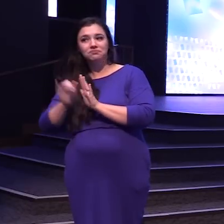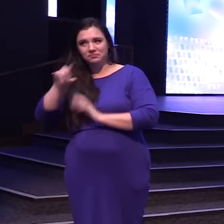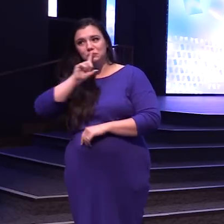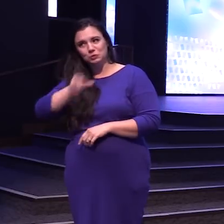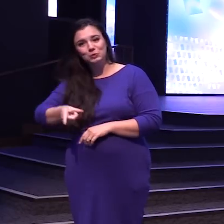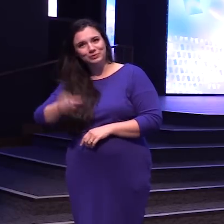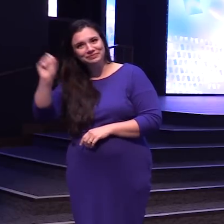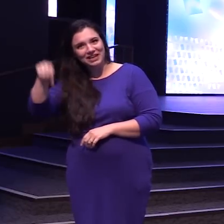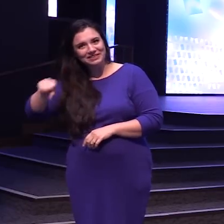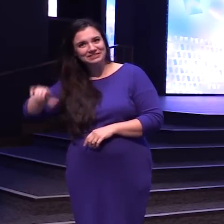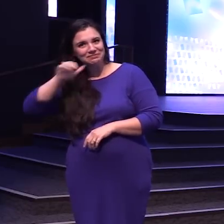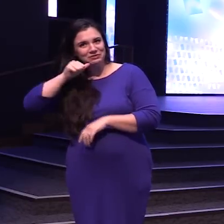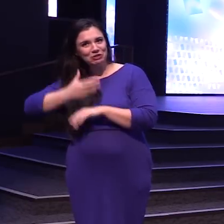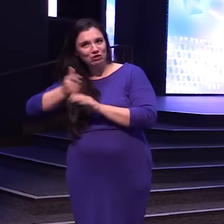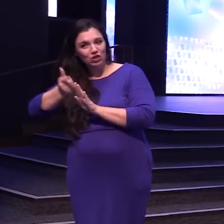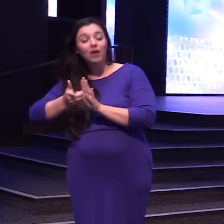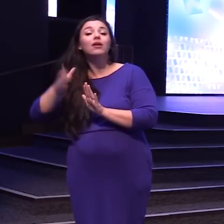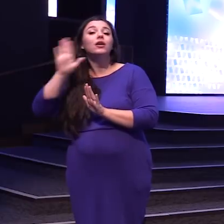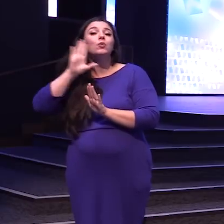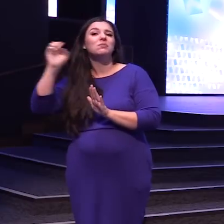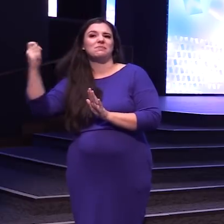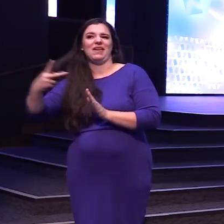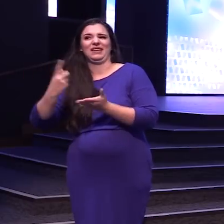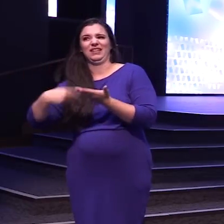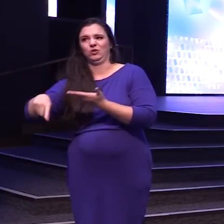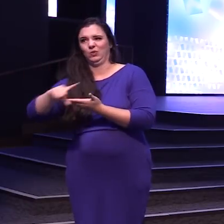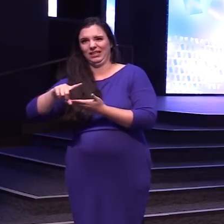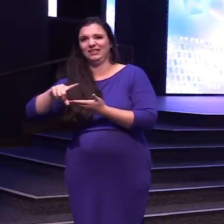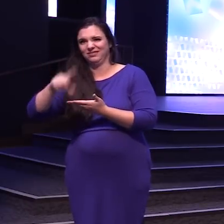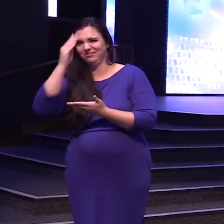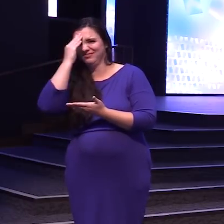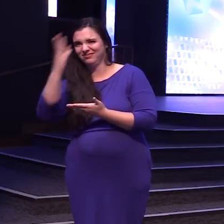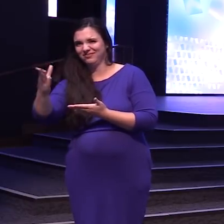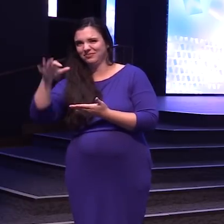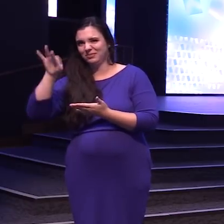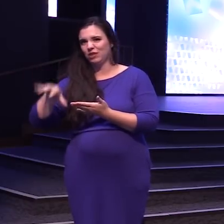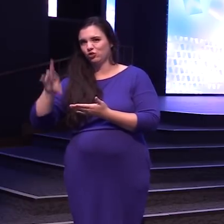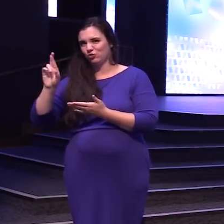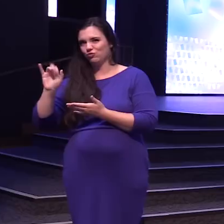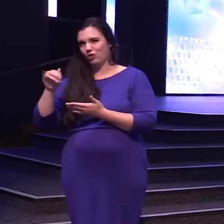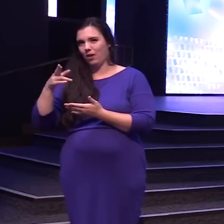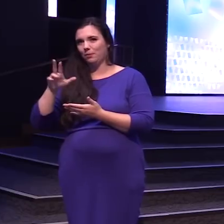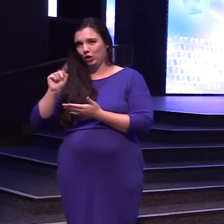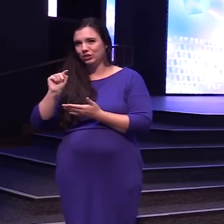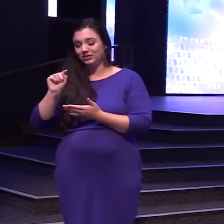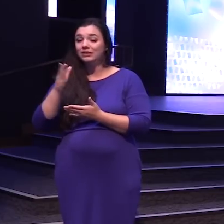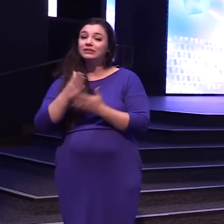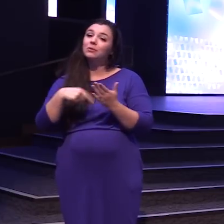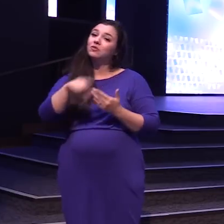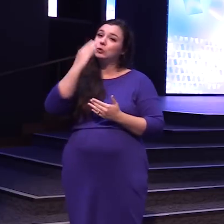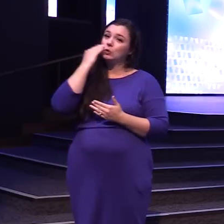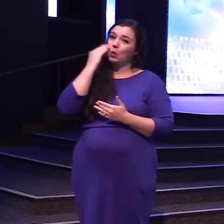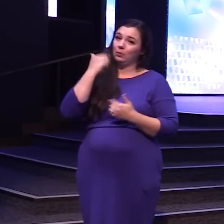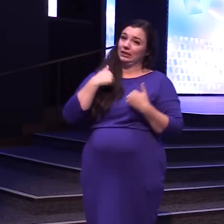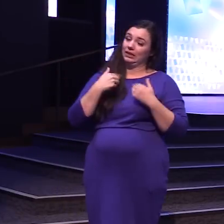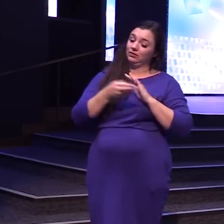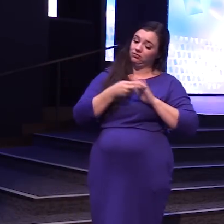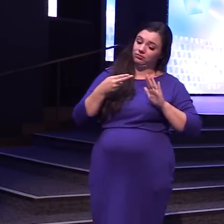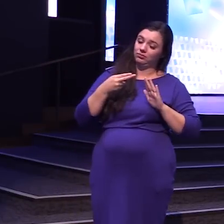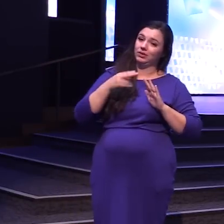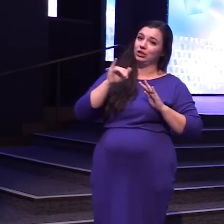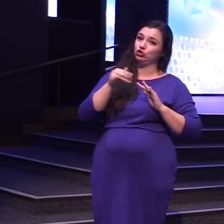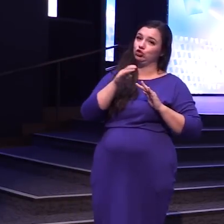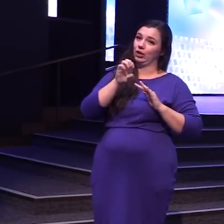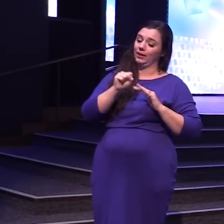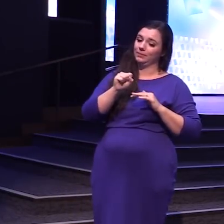And he'll be back next weekend in the pulpit Some of you may know me as Pastor James Morris'